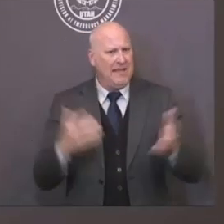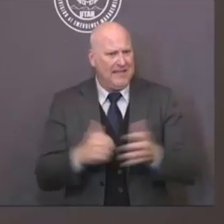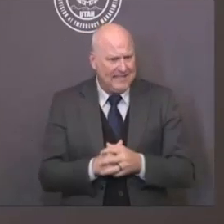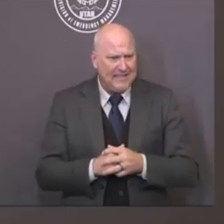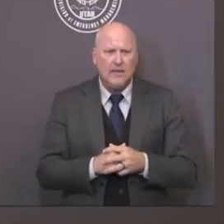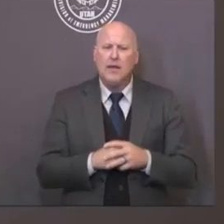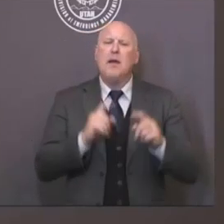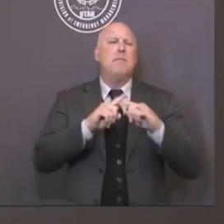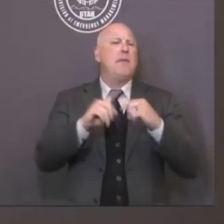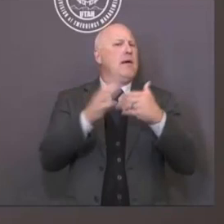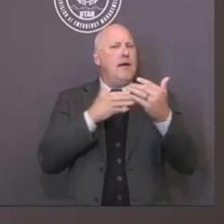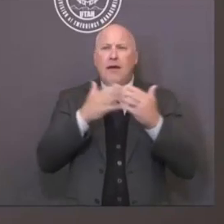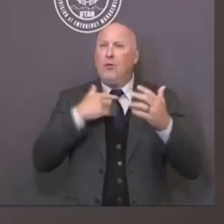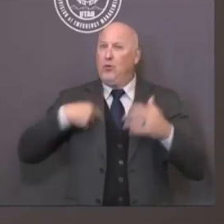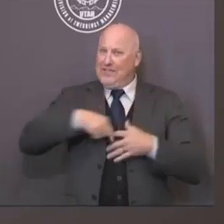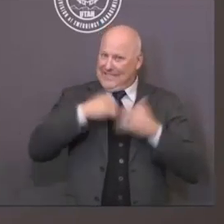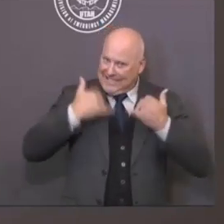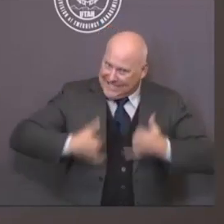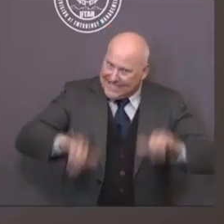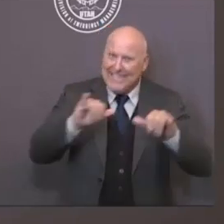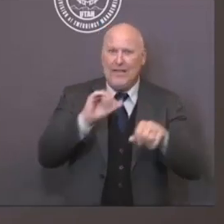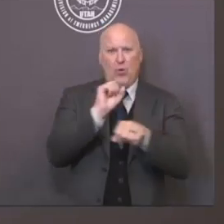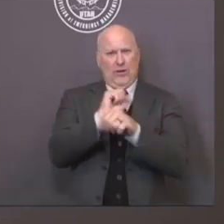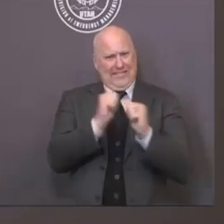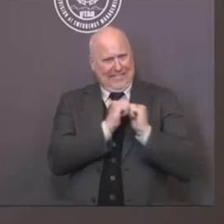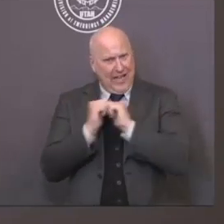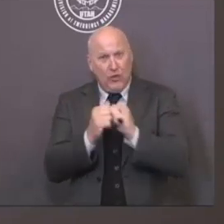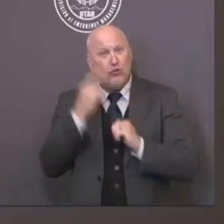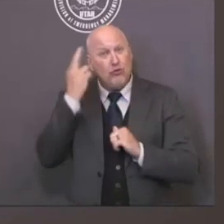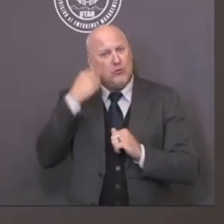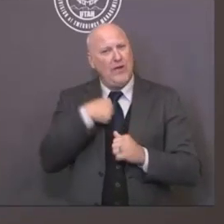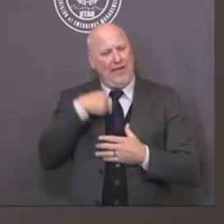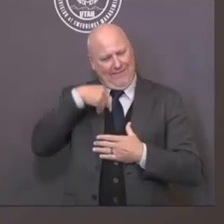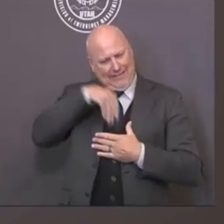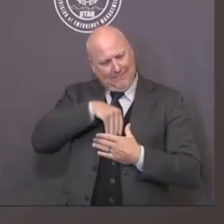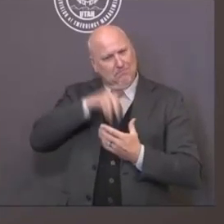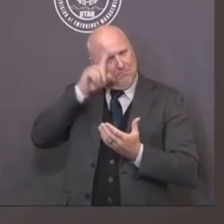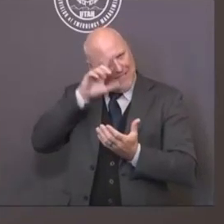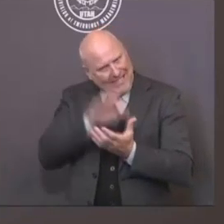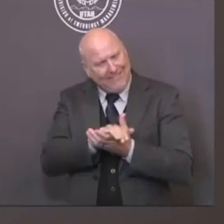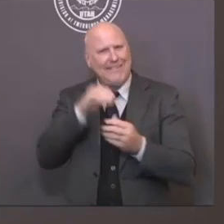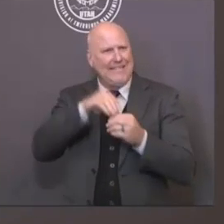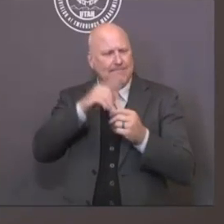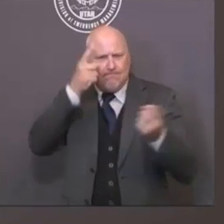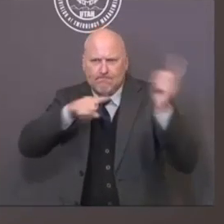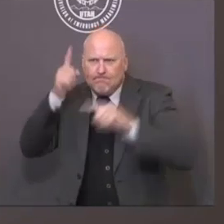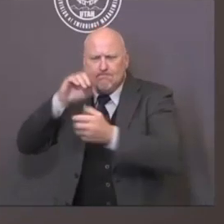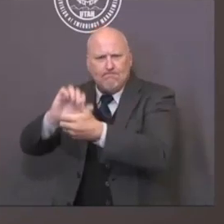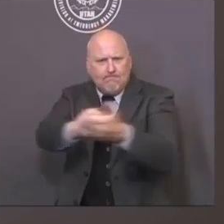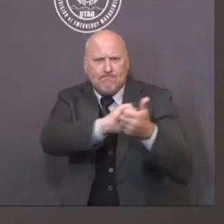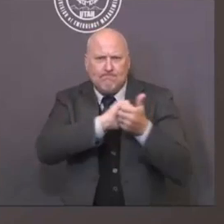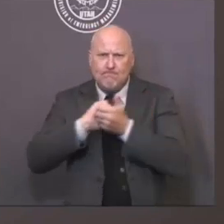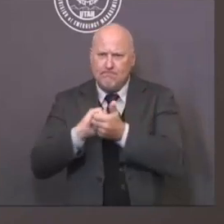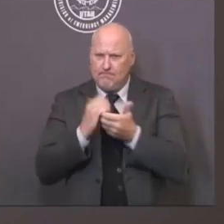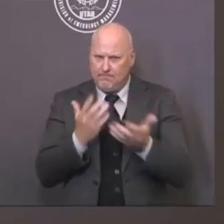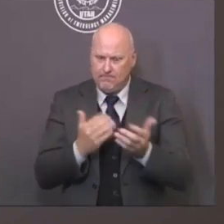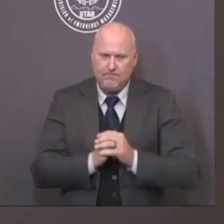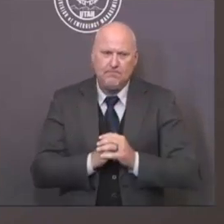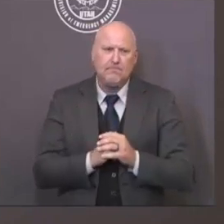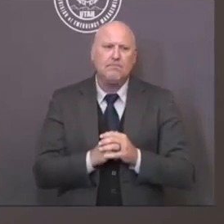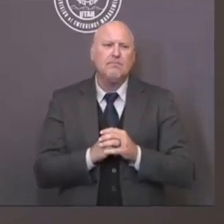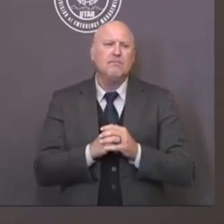cooperation. And as I look at this pandemic, that culture that we have here in Utah is needed now